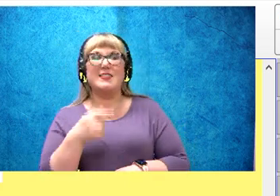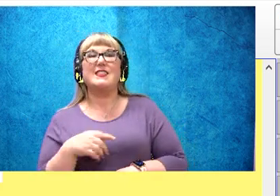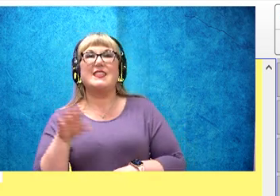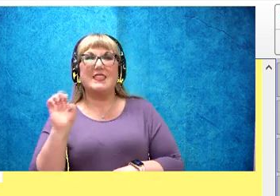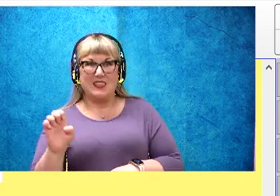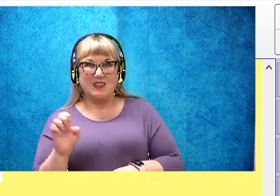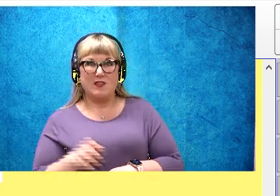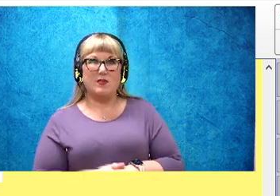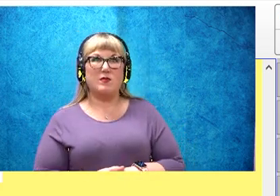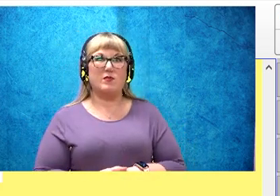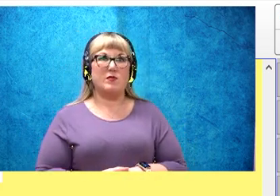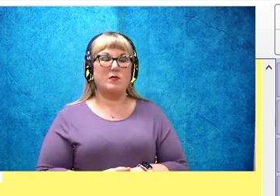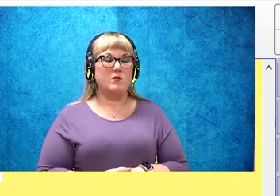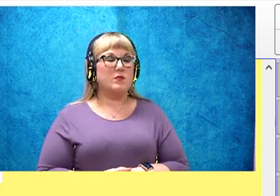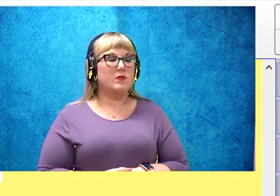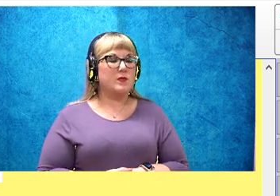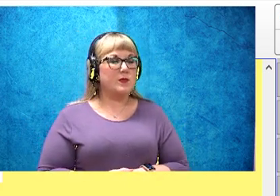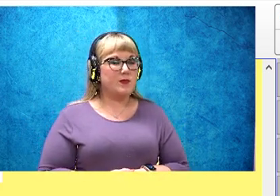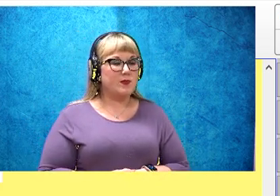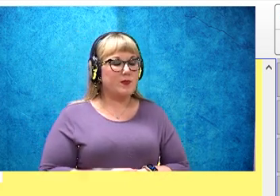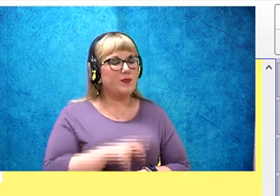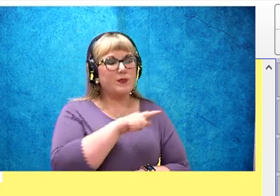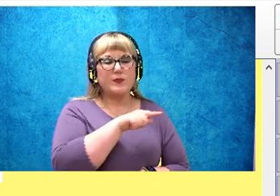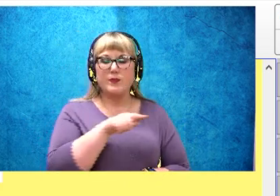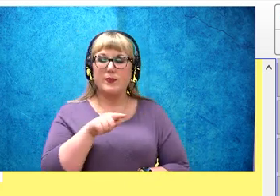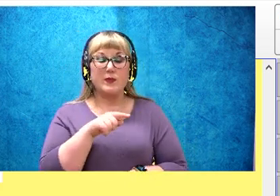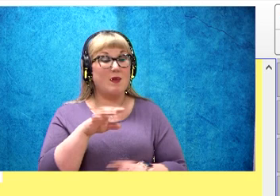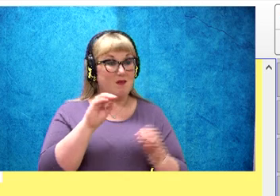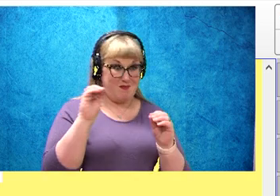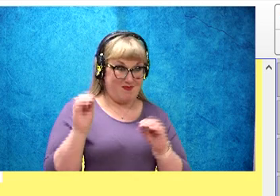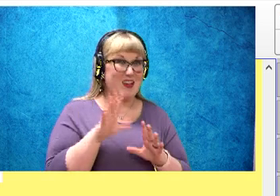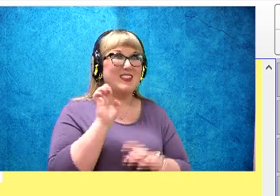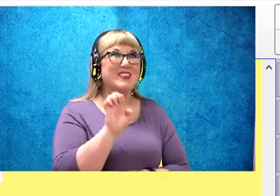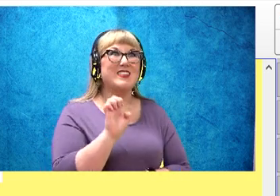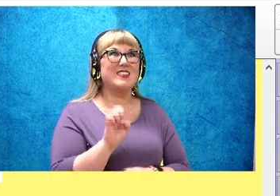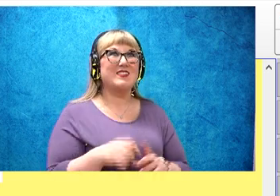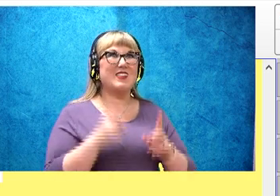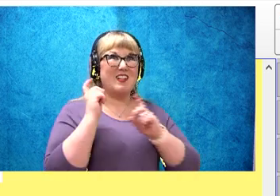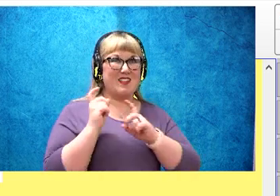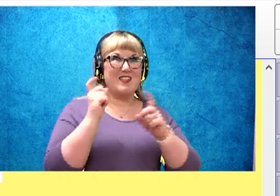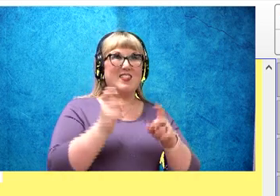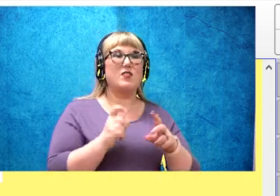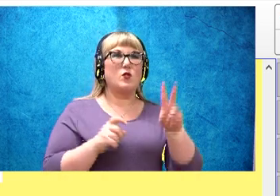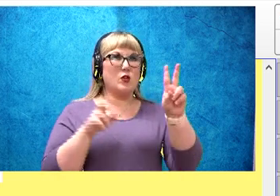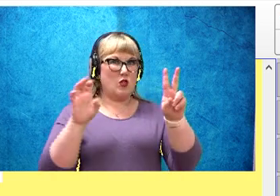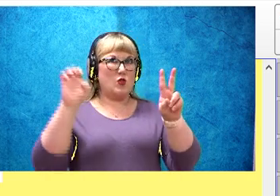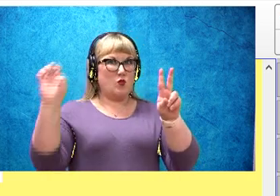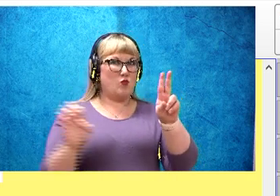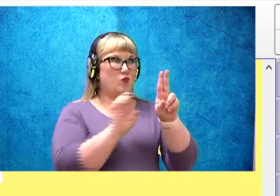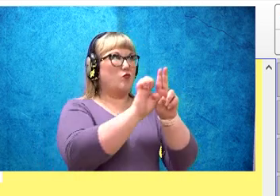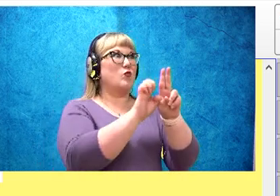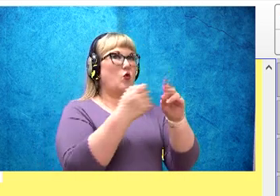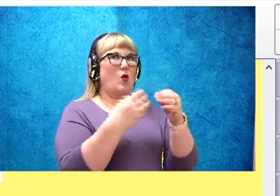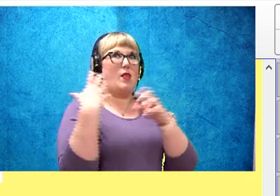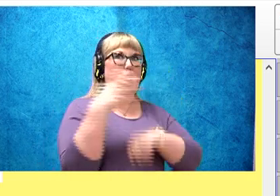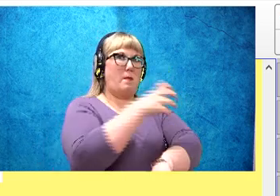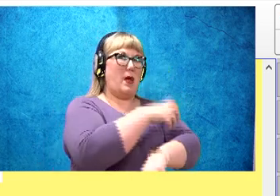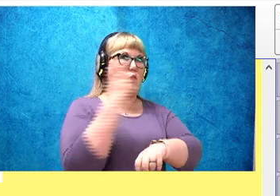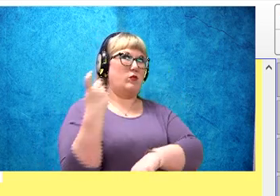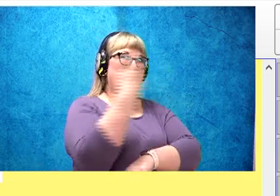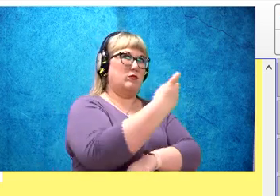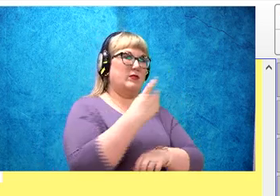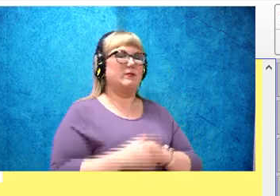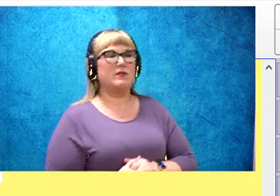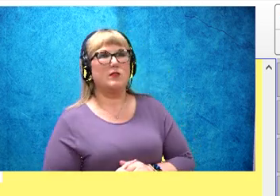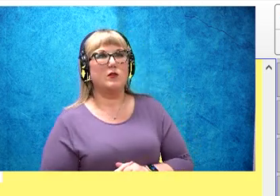So let's do the first one. Here I see Magic E. It's going to give the letter U its power. Sound this word out.